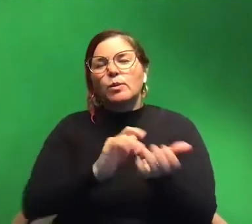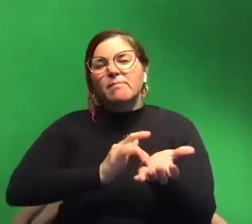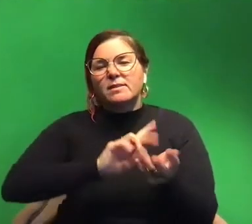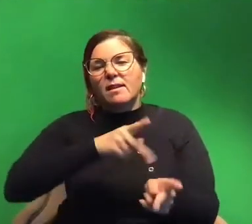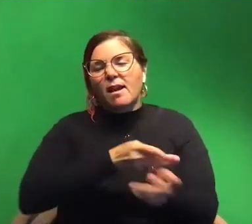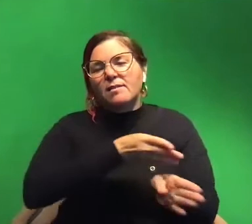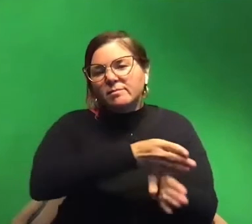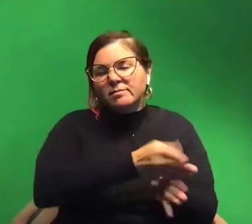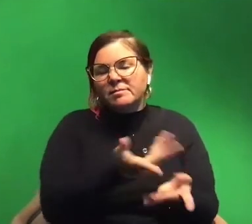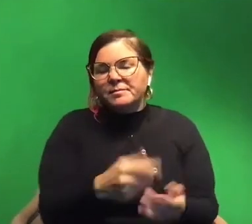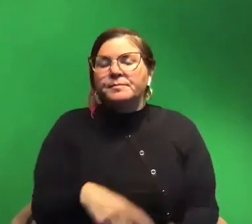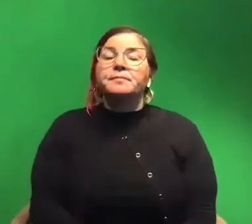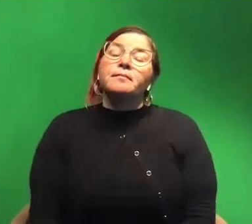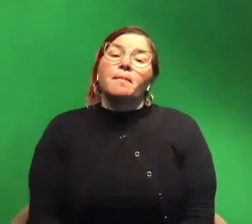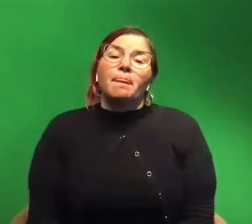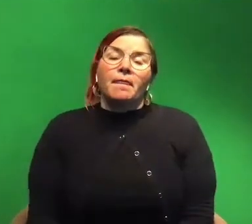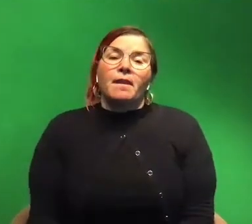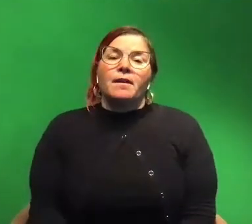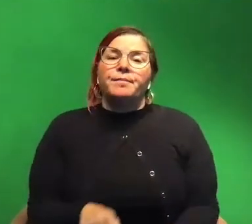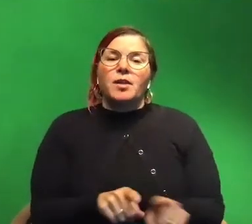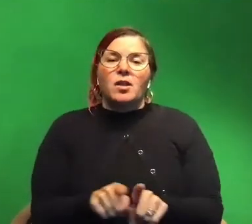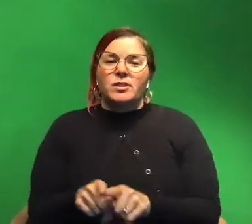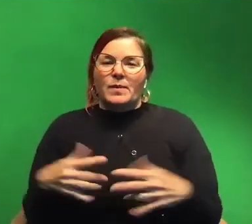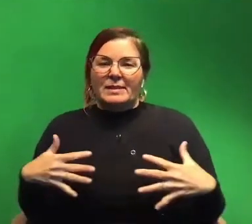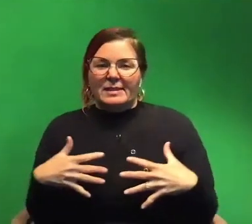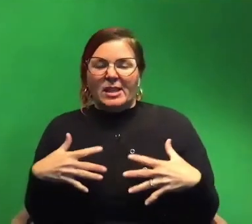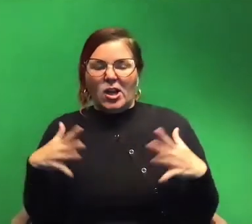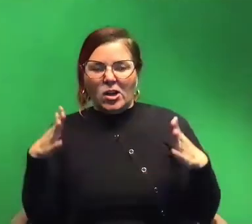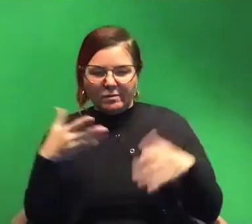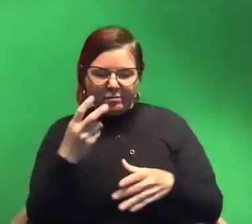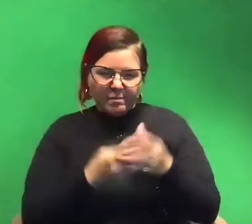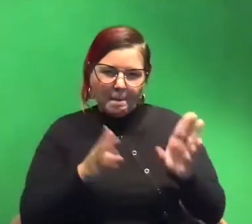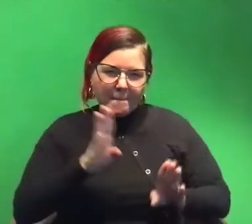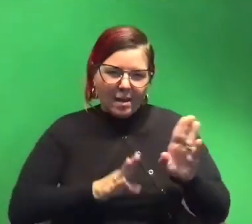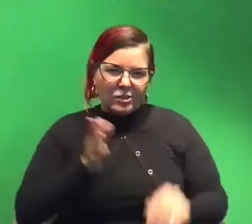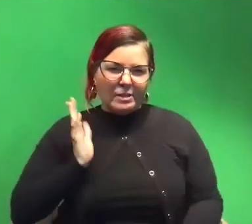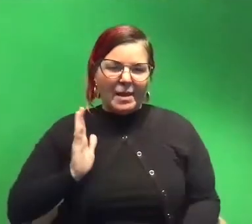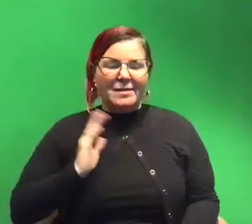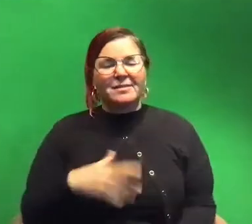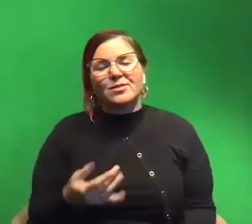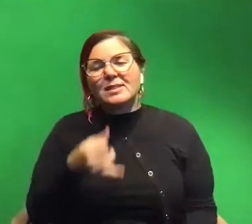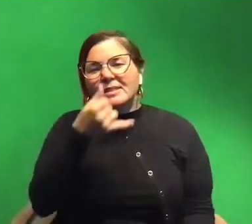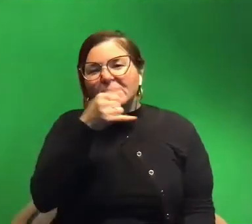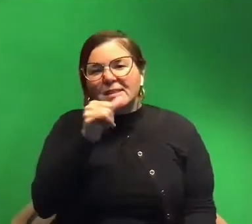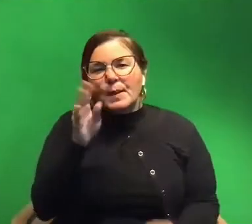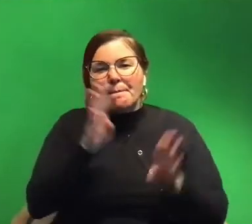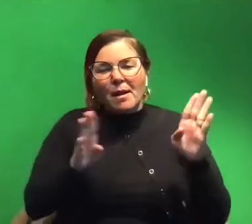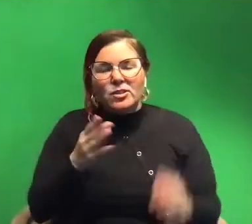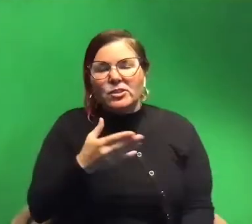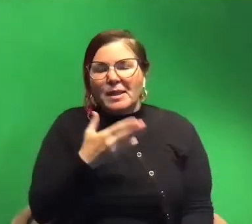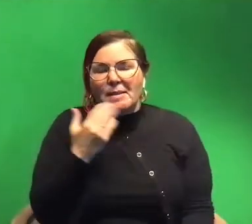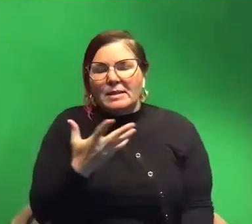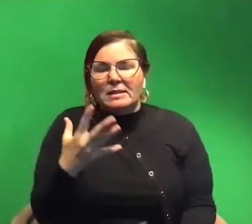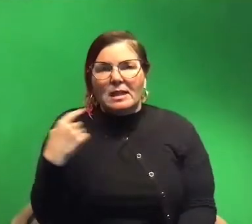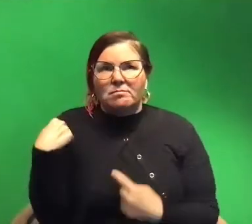Um and another reason was I was kind of scared to study biology at the time which was really silly because biology is the greatest thing ever so